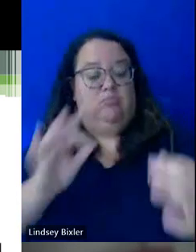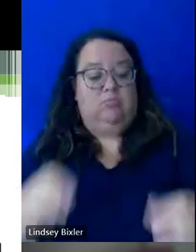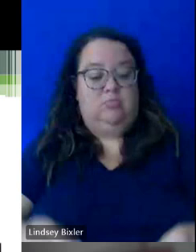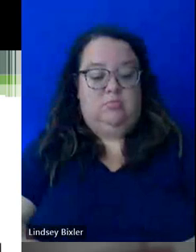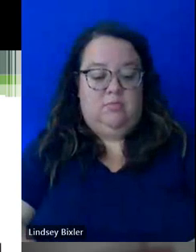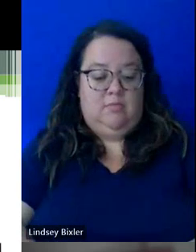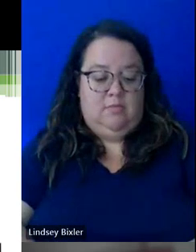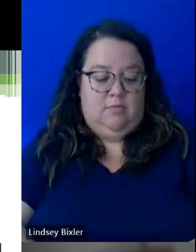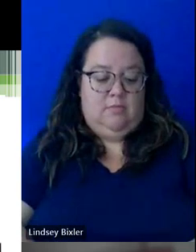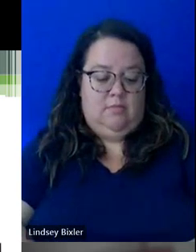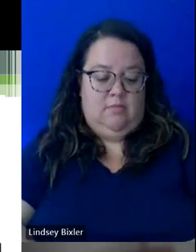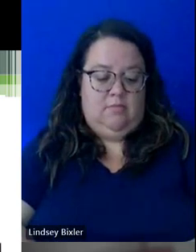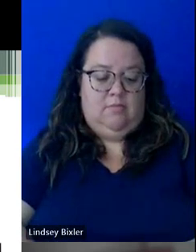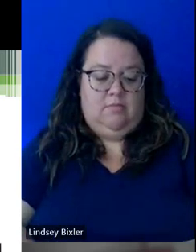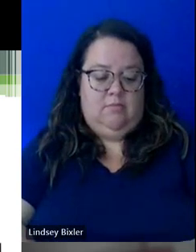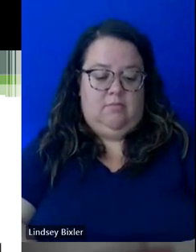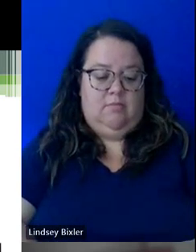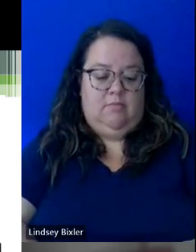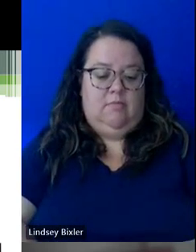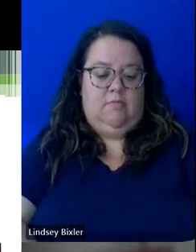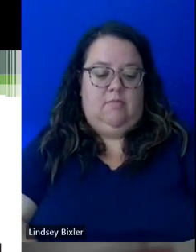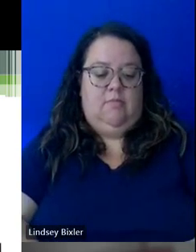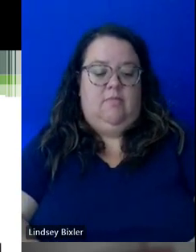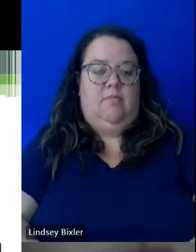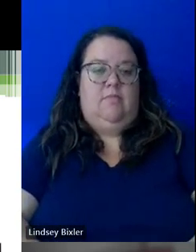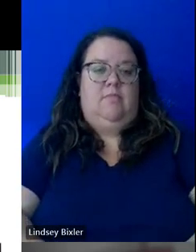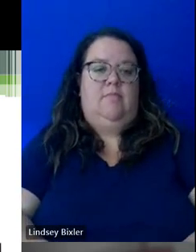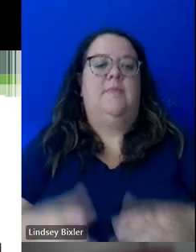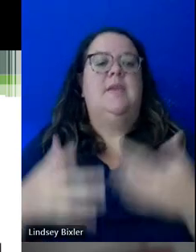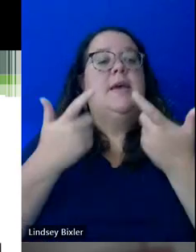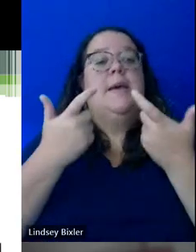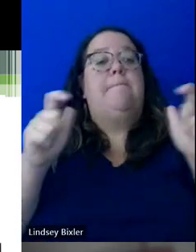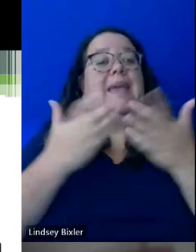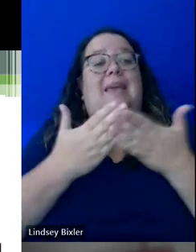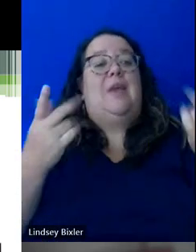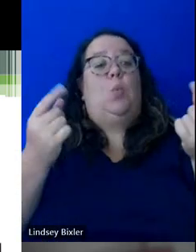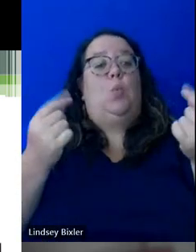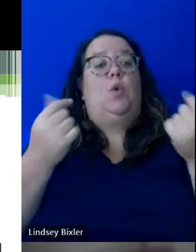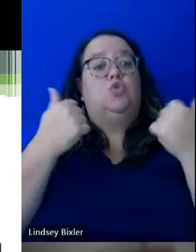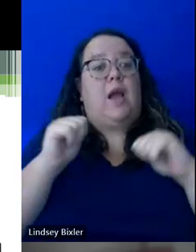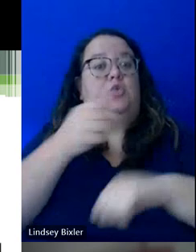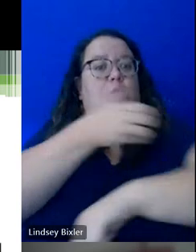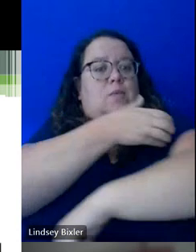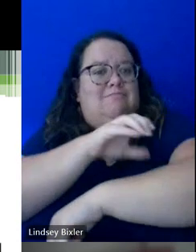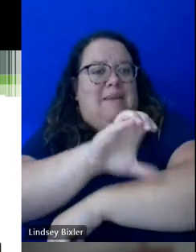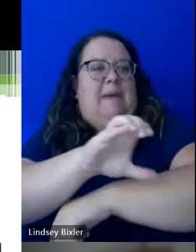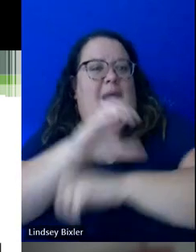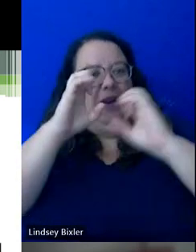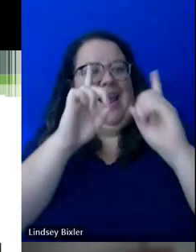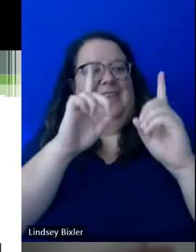in a few minutes. And I think one of the biggest things that we try to do is educate and empower our students. We